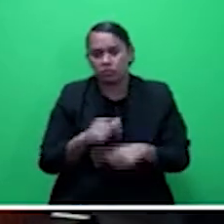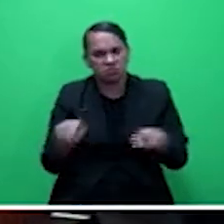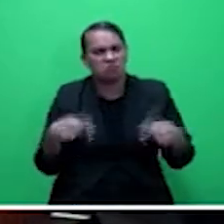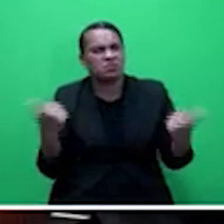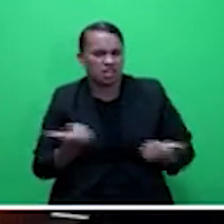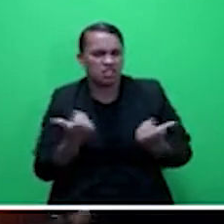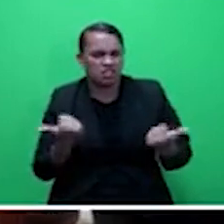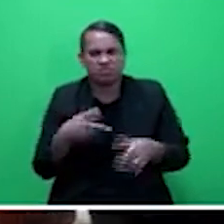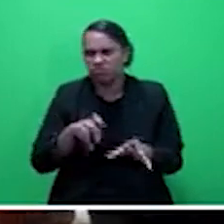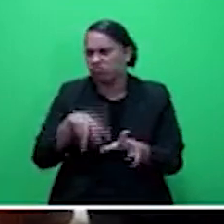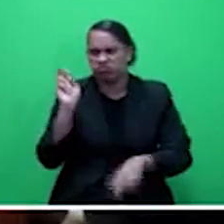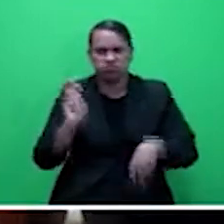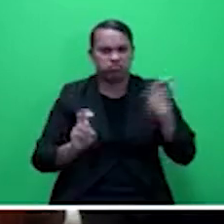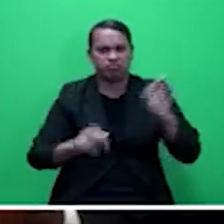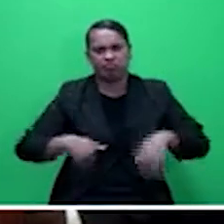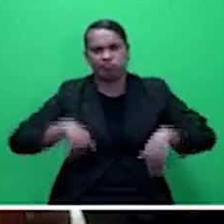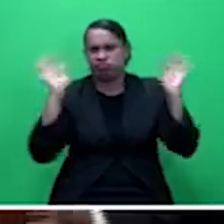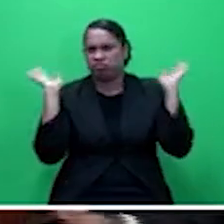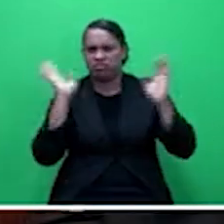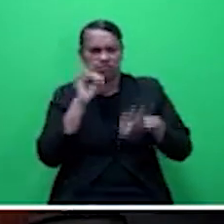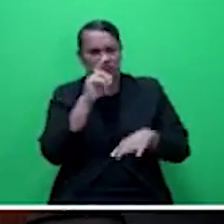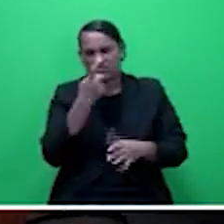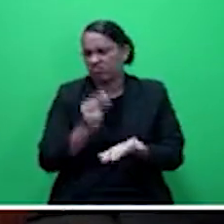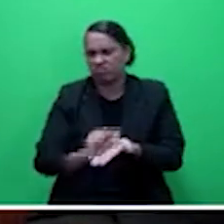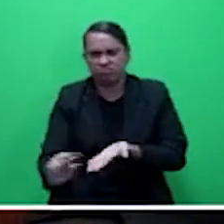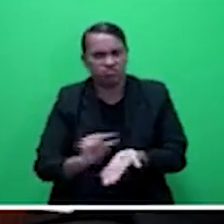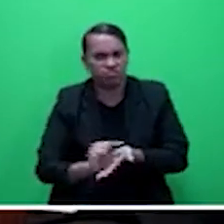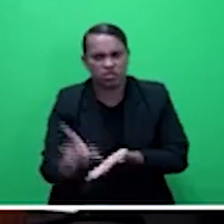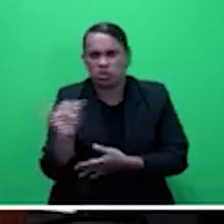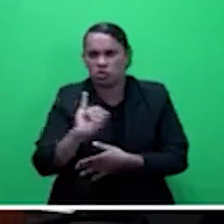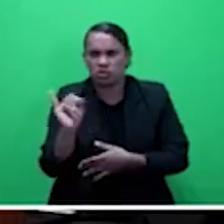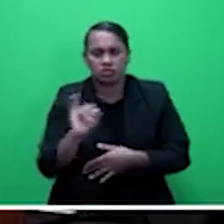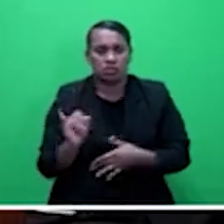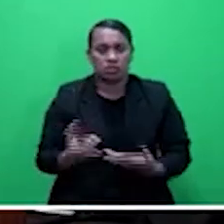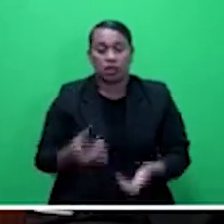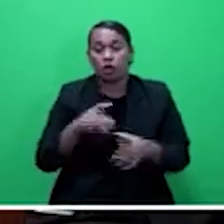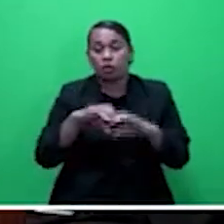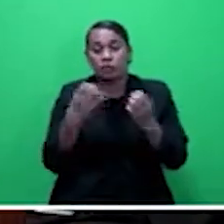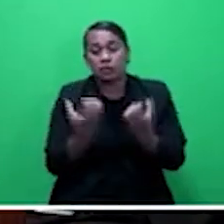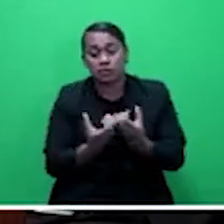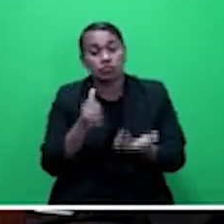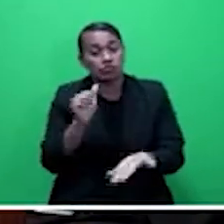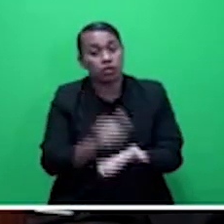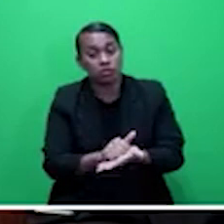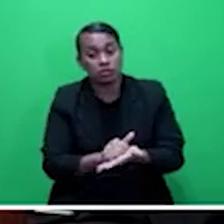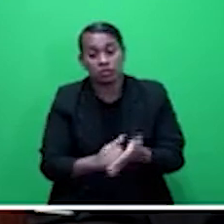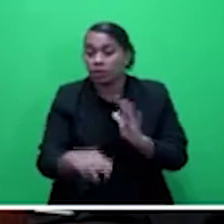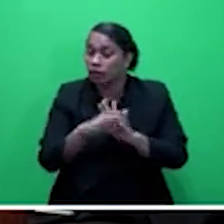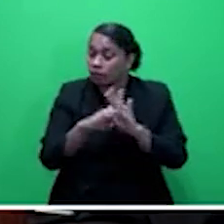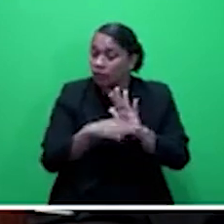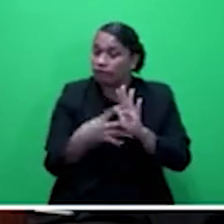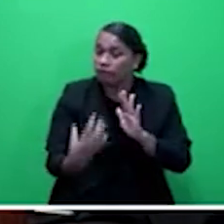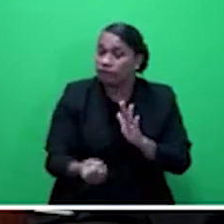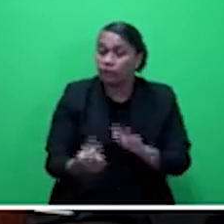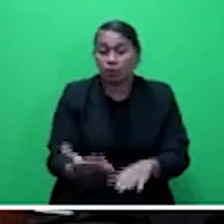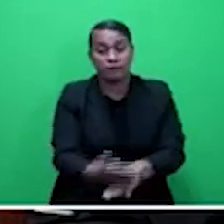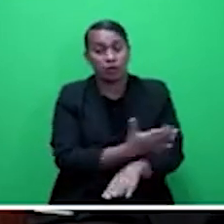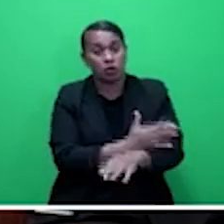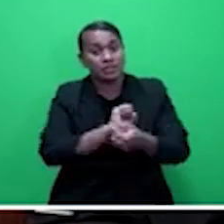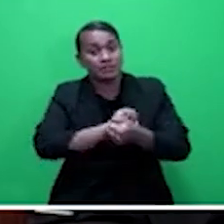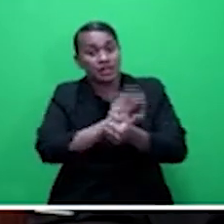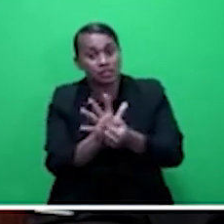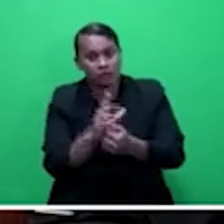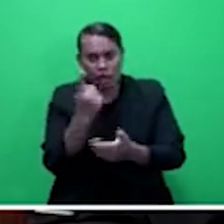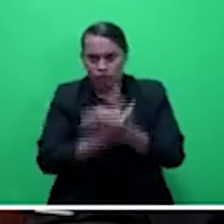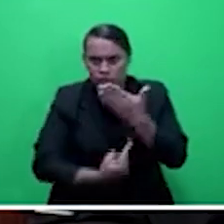And as the committee rightly notes, you know, this is even before the onslaught of COVID-19, that the